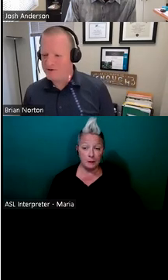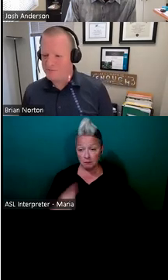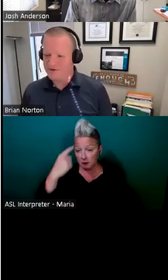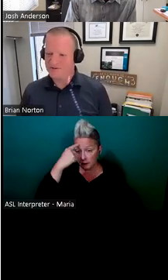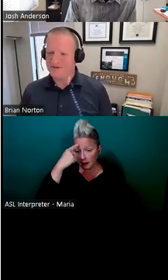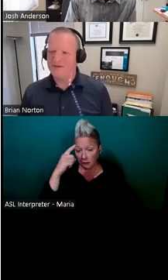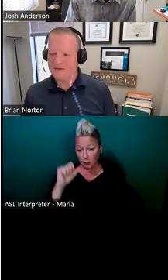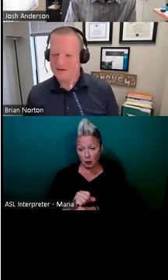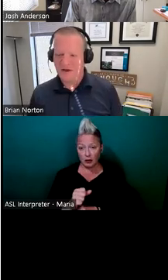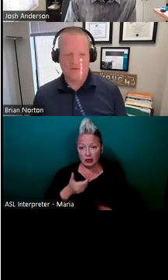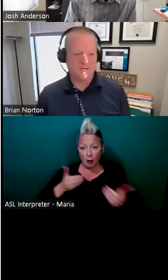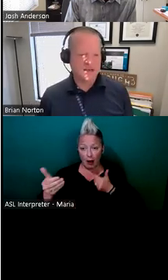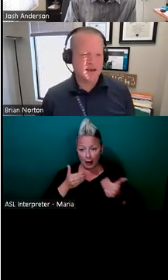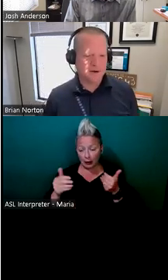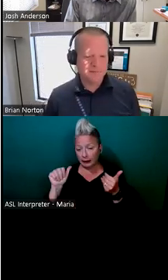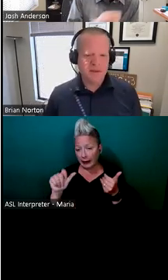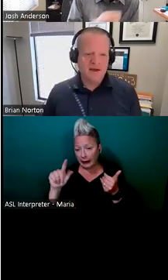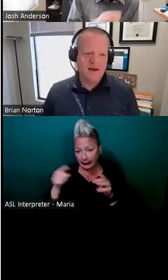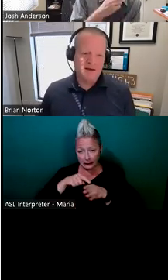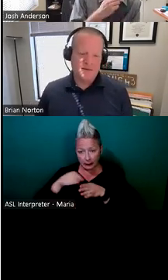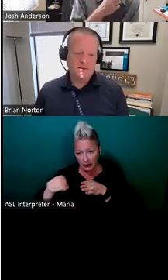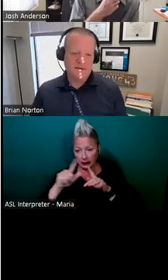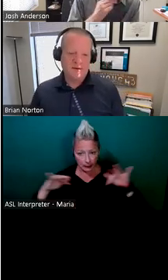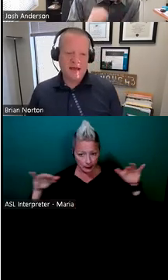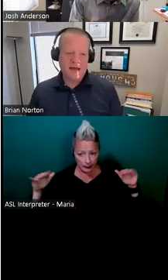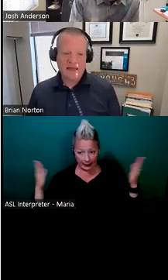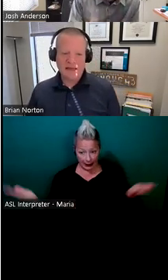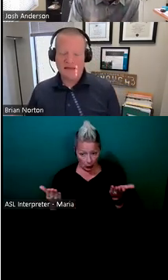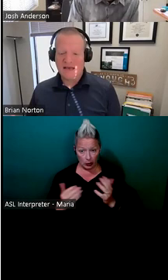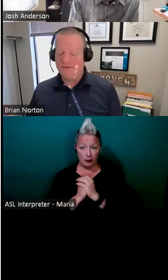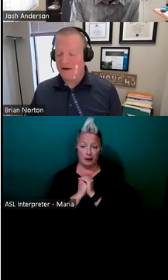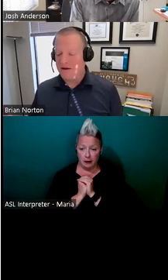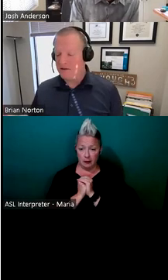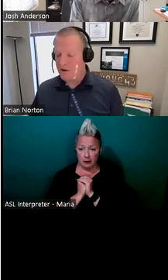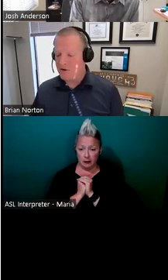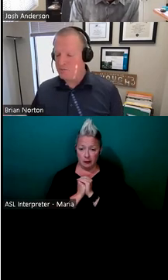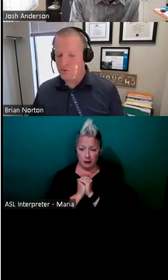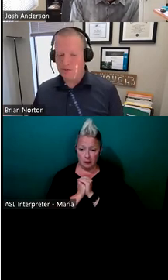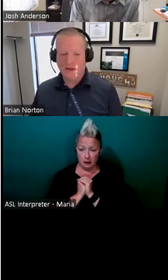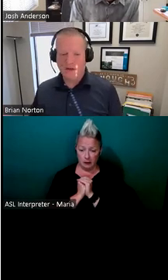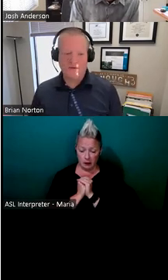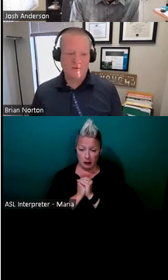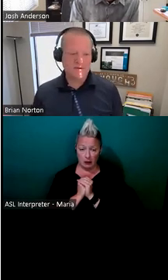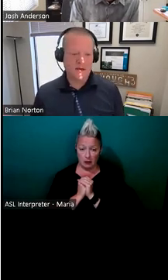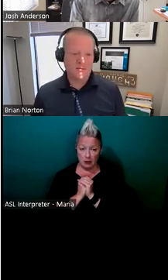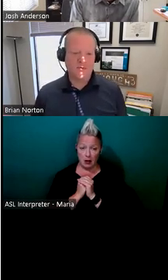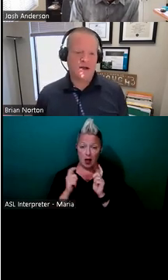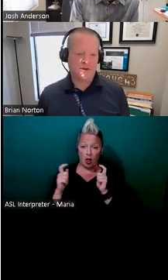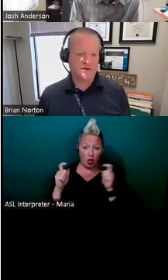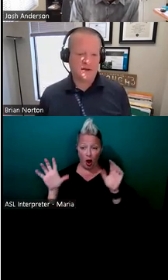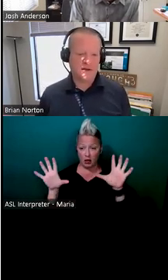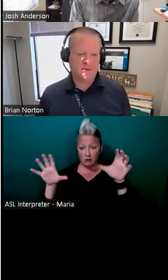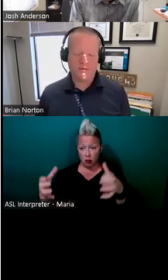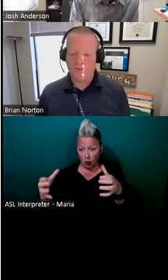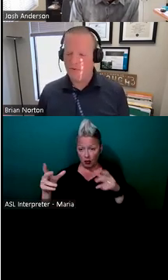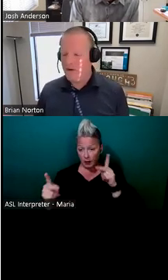technology specialists and other things, other folks here, uh, you know, it is a very large pool of folks, um, who are out